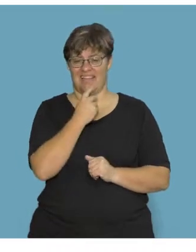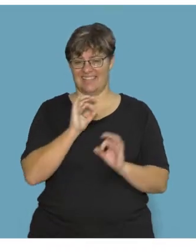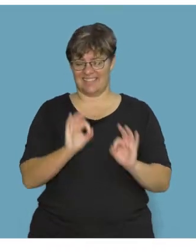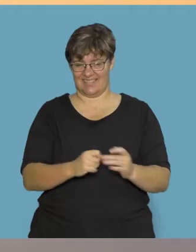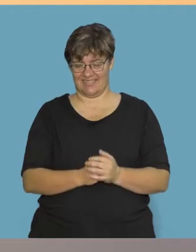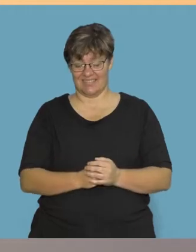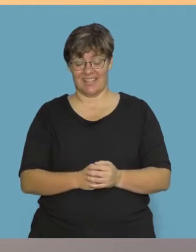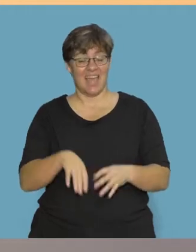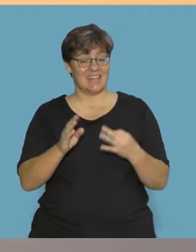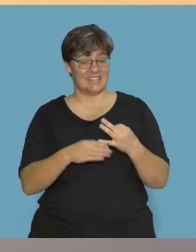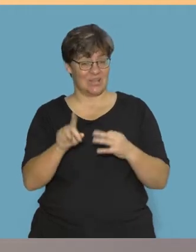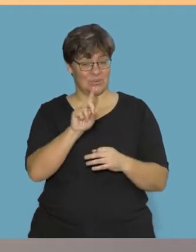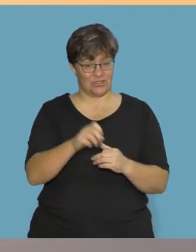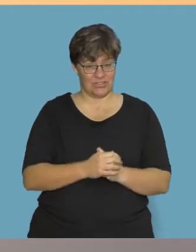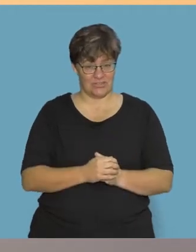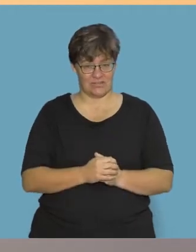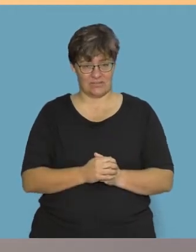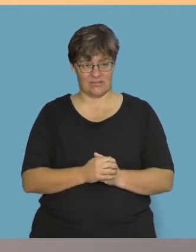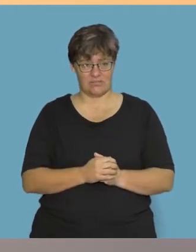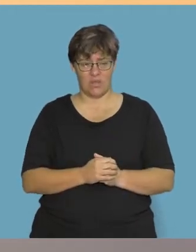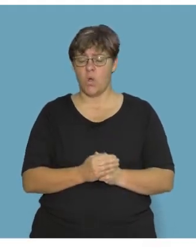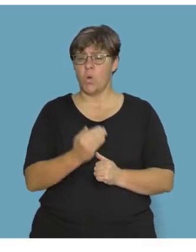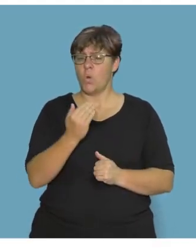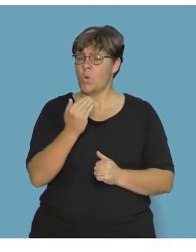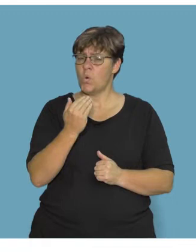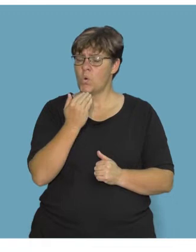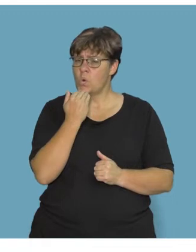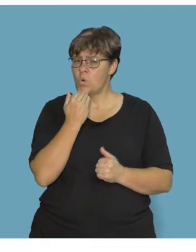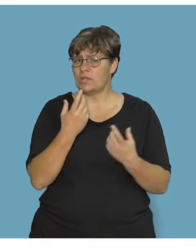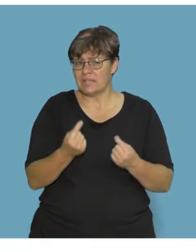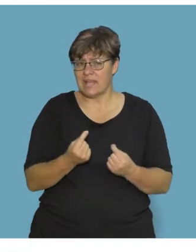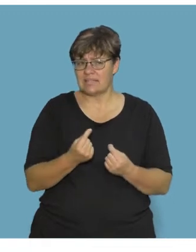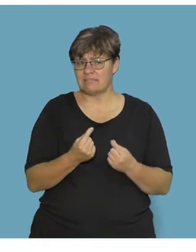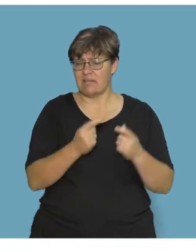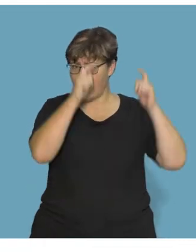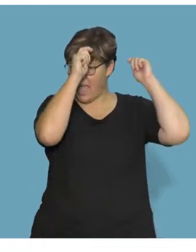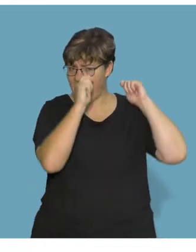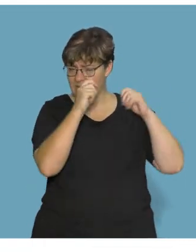Lovely! Listen to the next question. Who does the hat belong to?